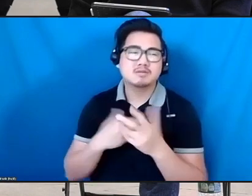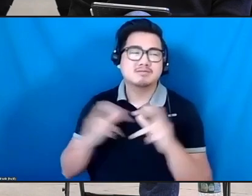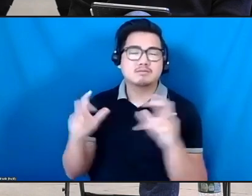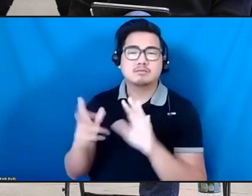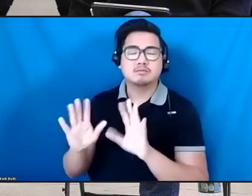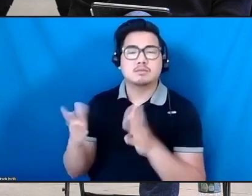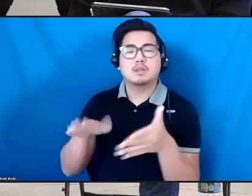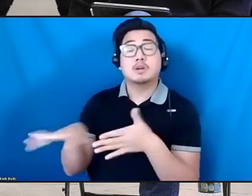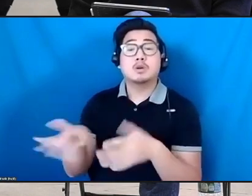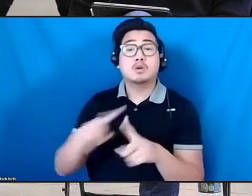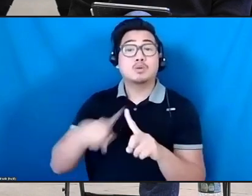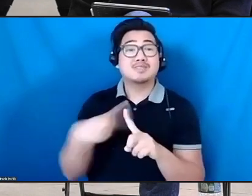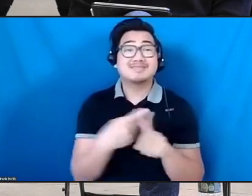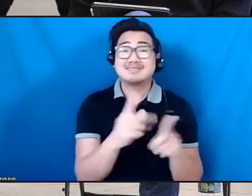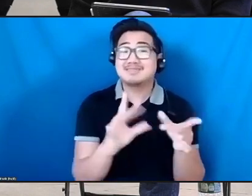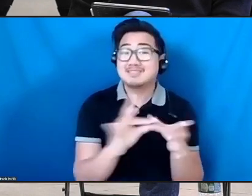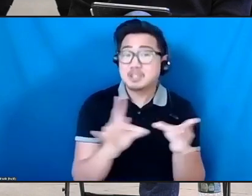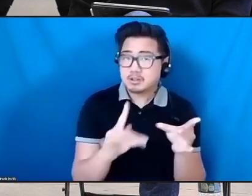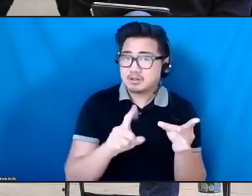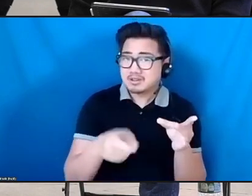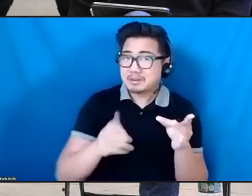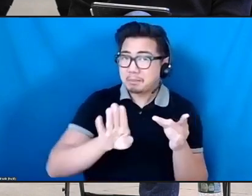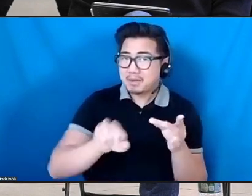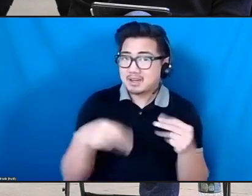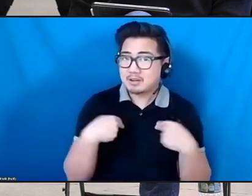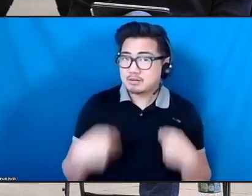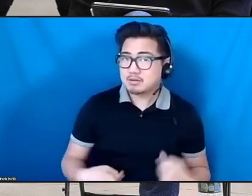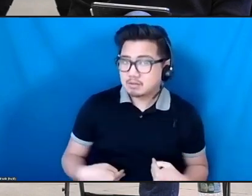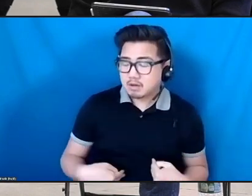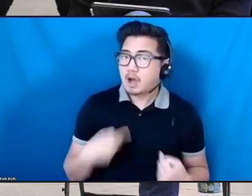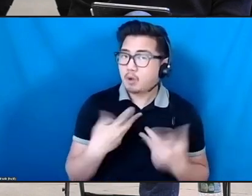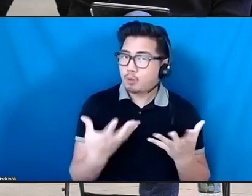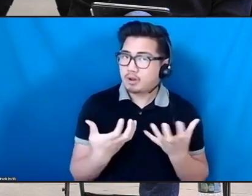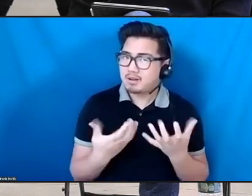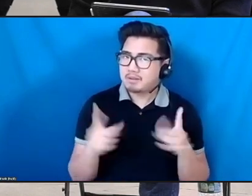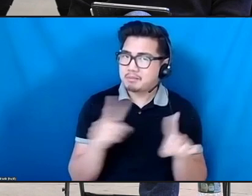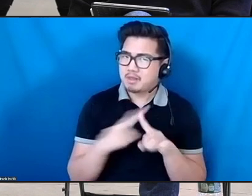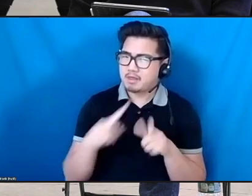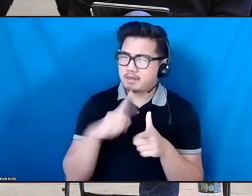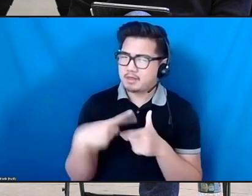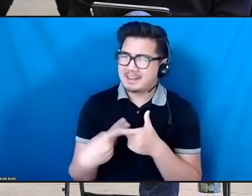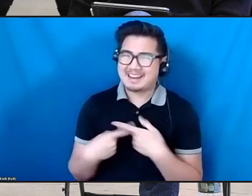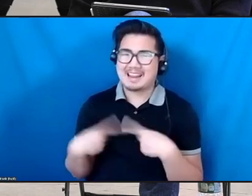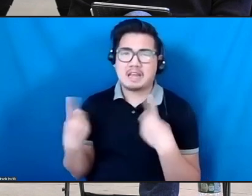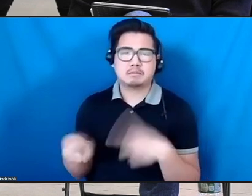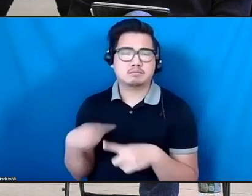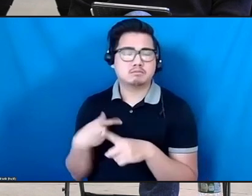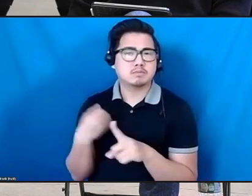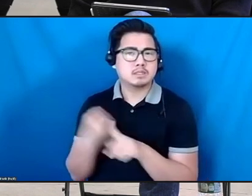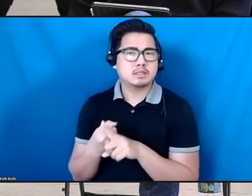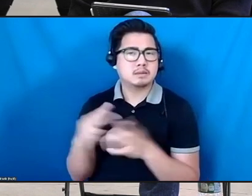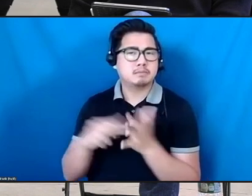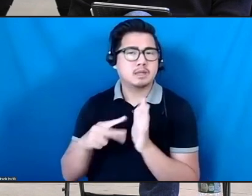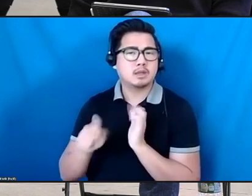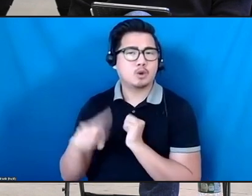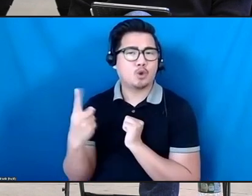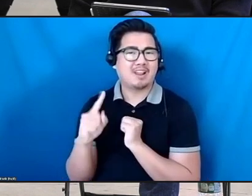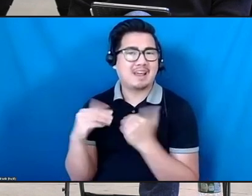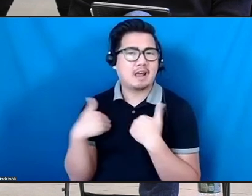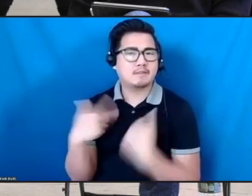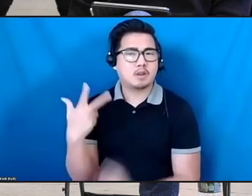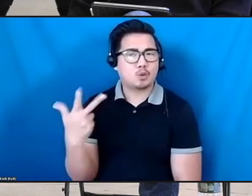to do that with all of the artists that we're working with, but then I would, we would have three. And that is sort of not the, that can't be sort of the,